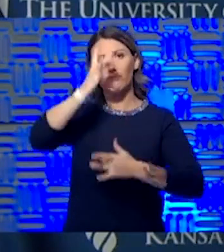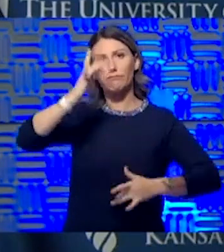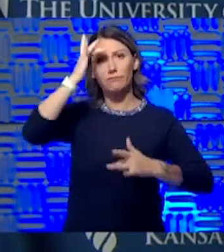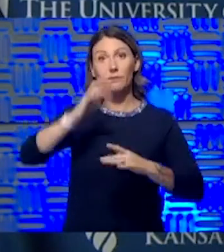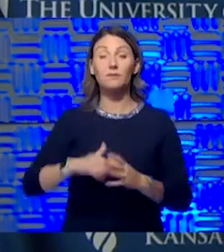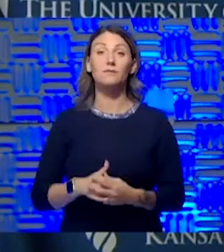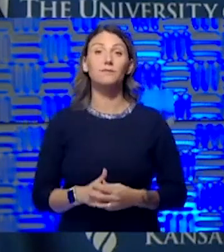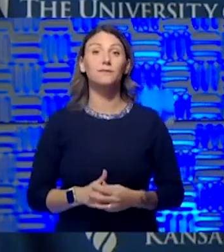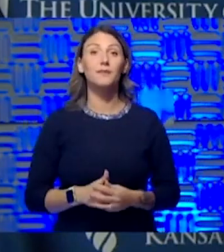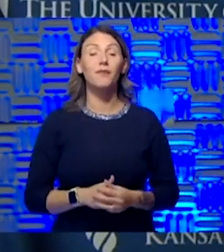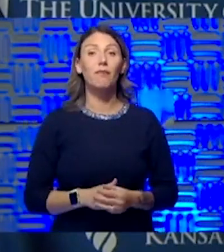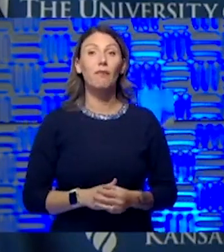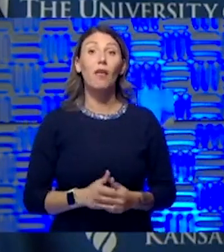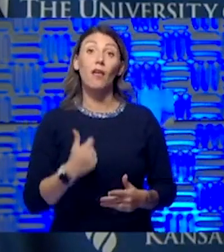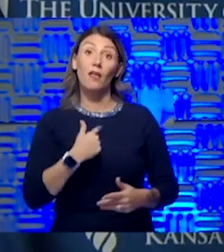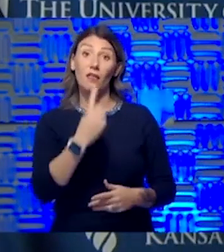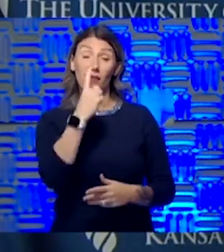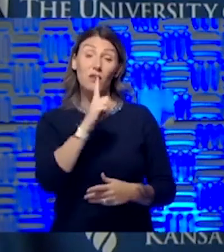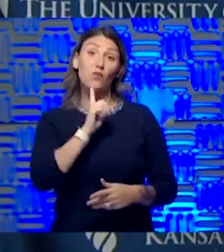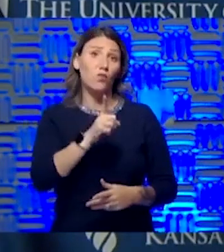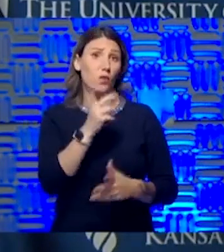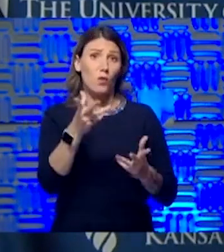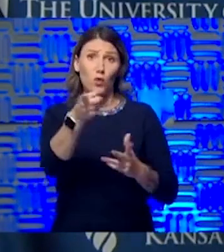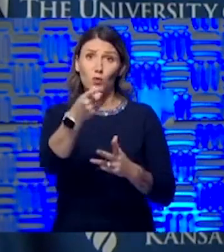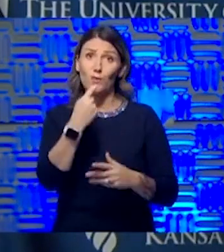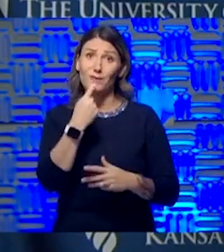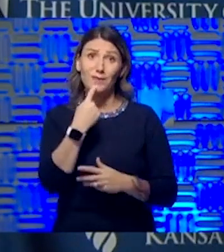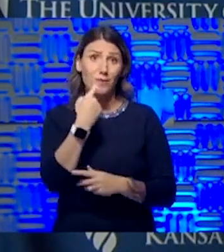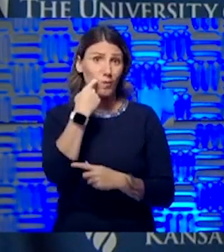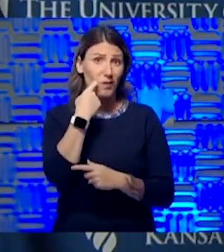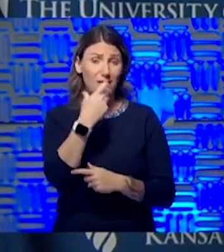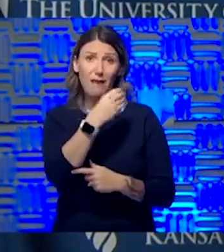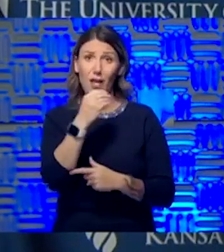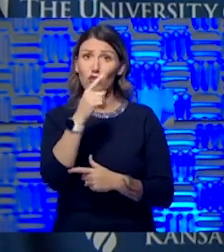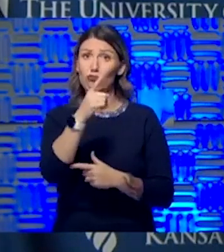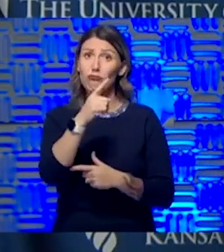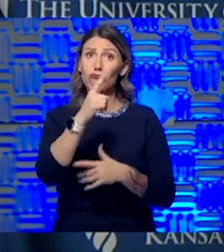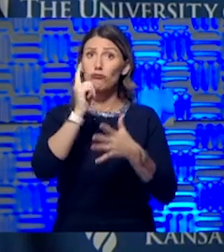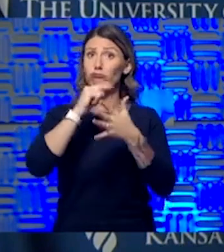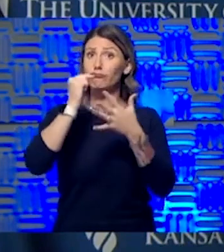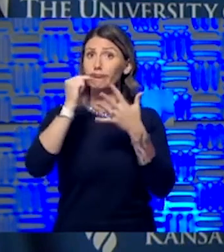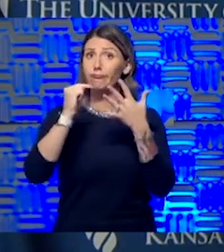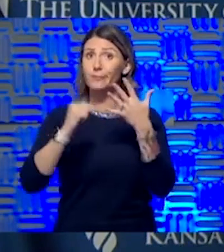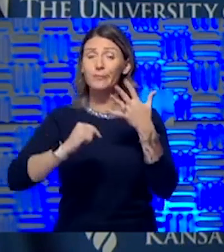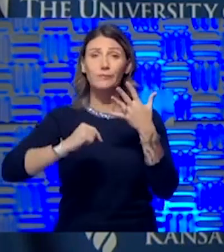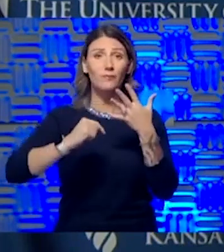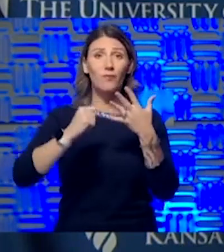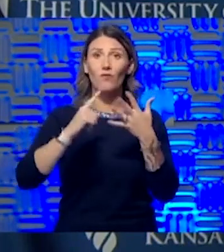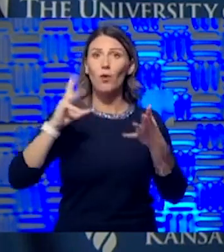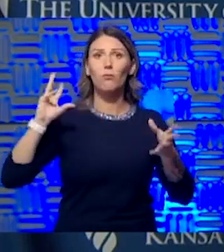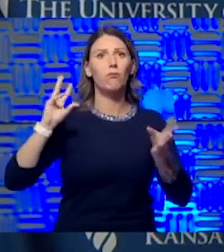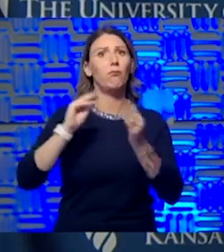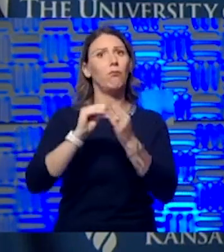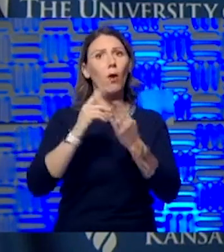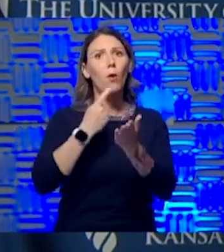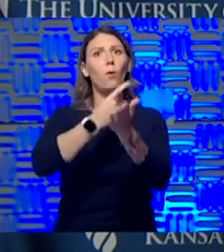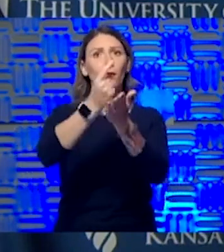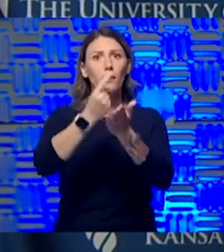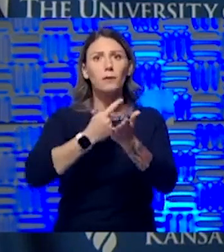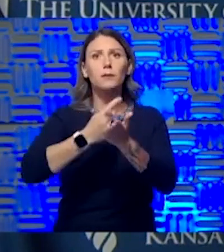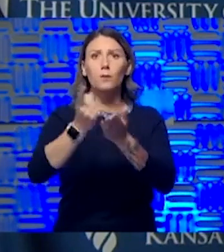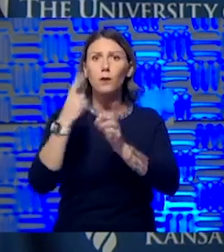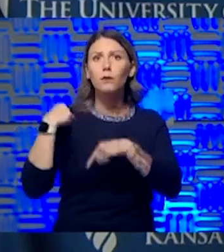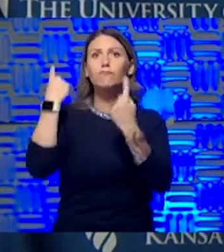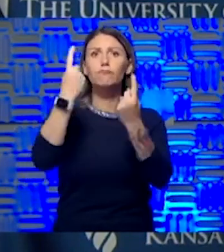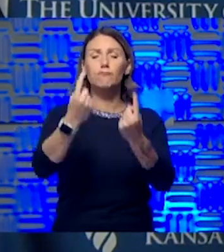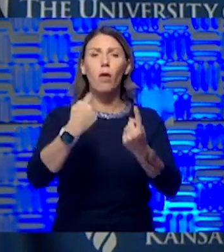I think it would be essentially what you just said and what you've been outlining for weeks and weeks and weeks. I think social